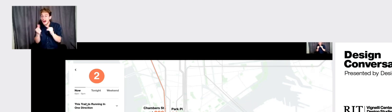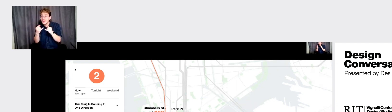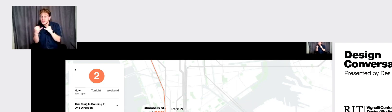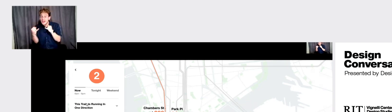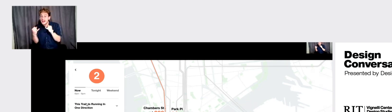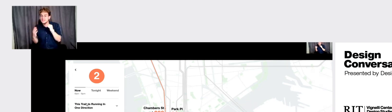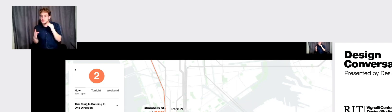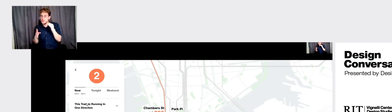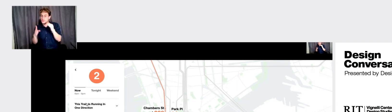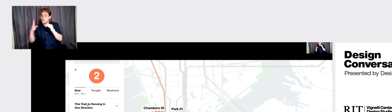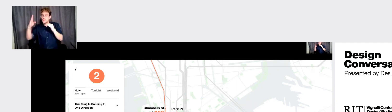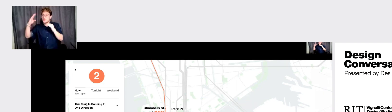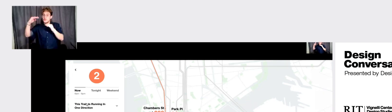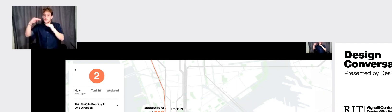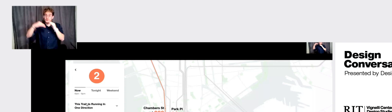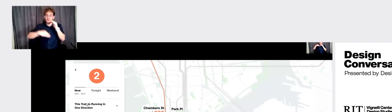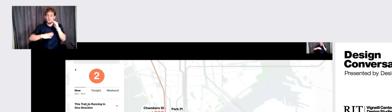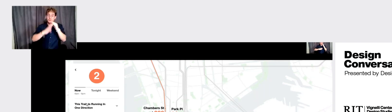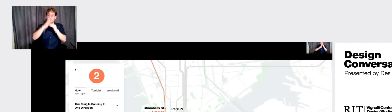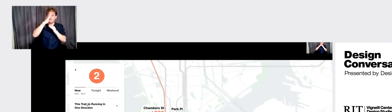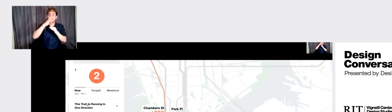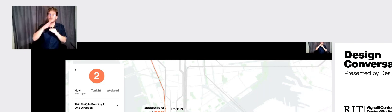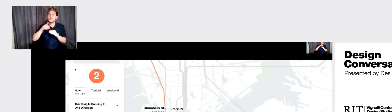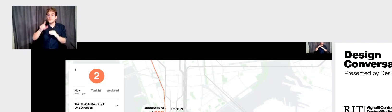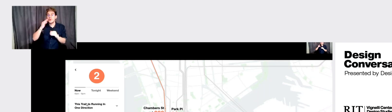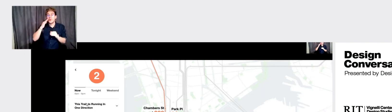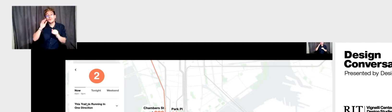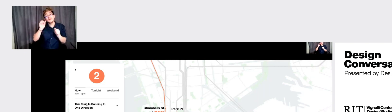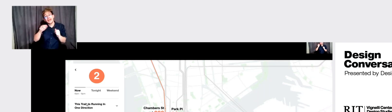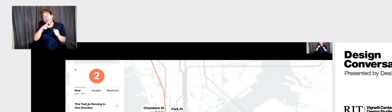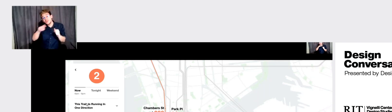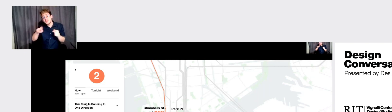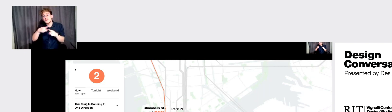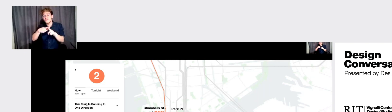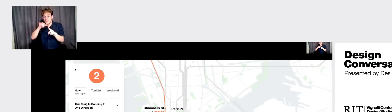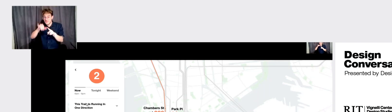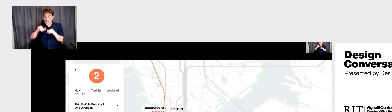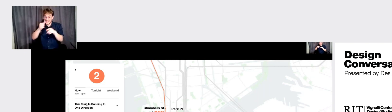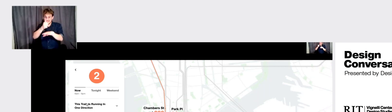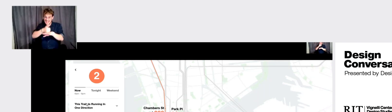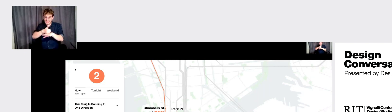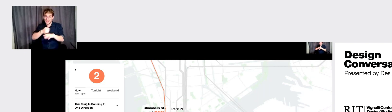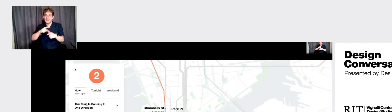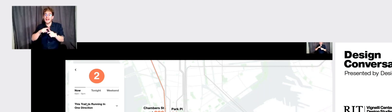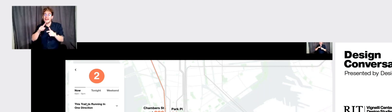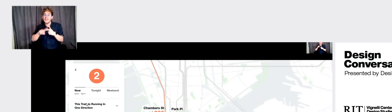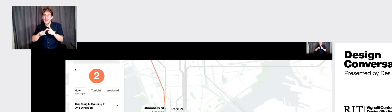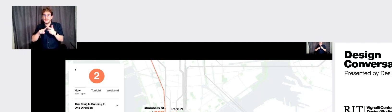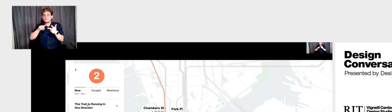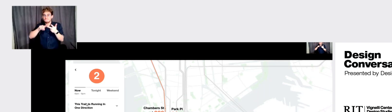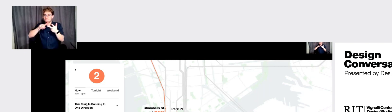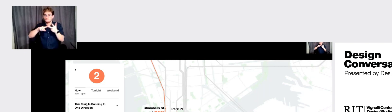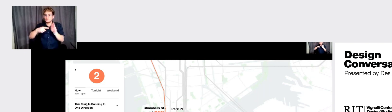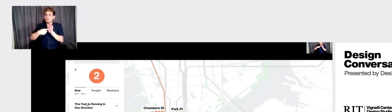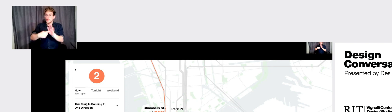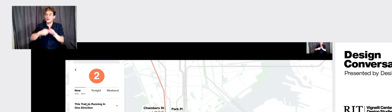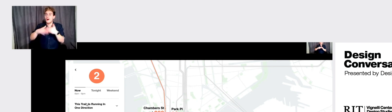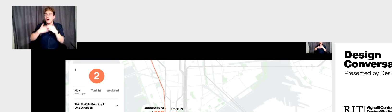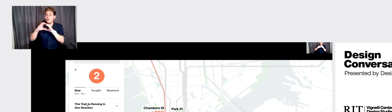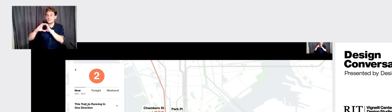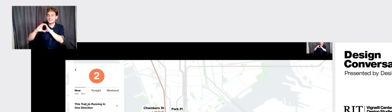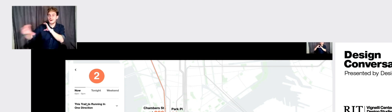pass through that station. So you know, uh, that you can switch trains from there. And also we highlighted all the, the tunnels